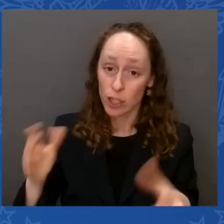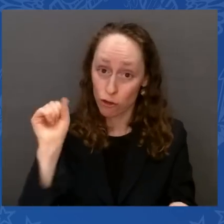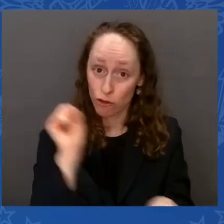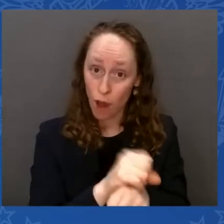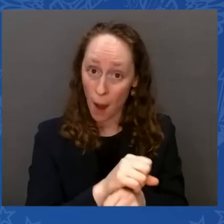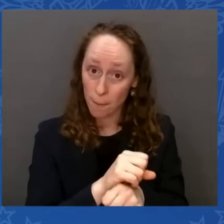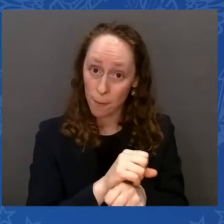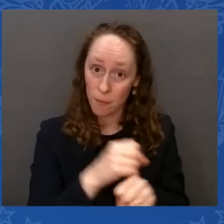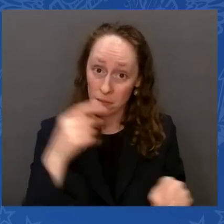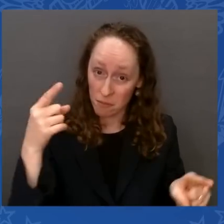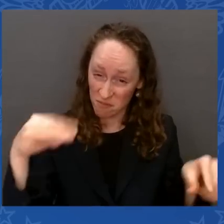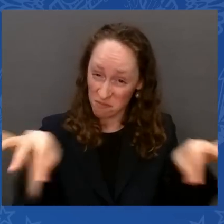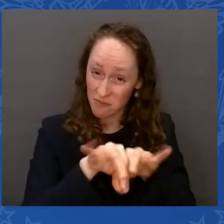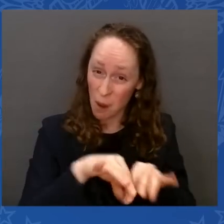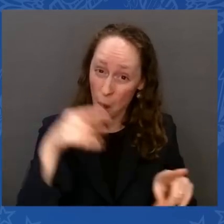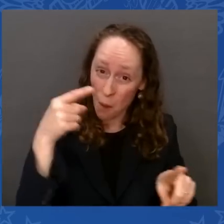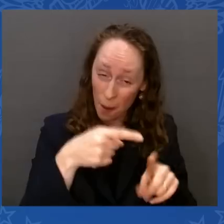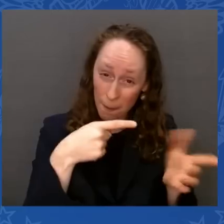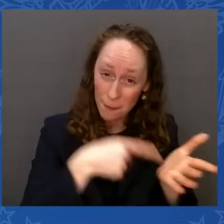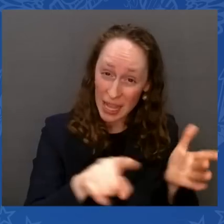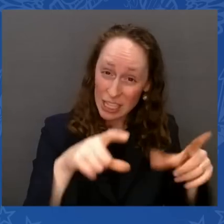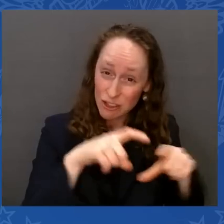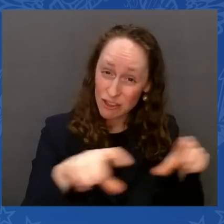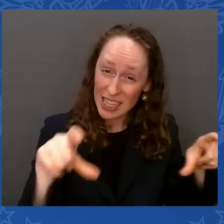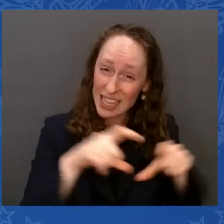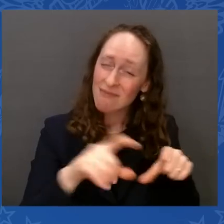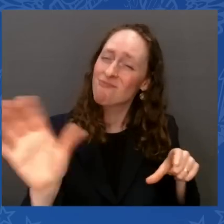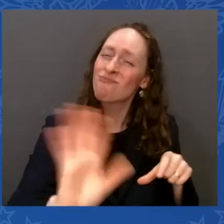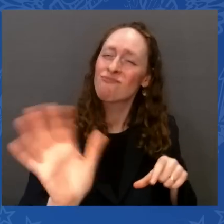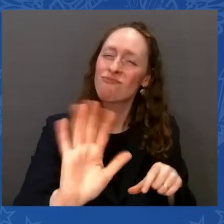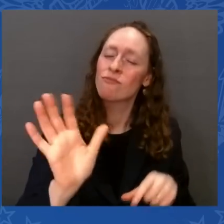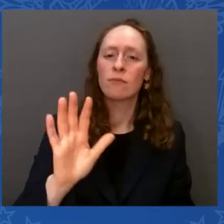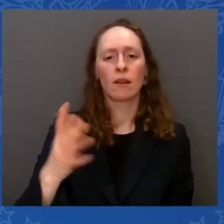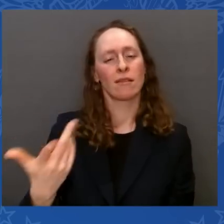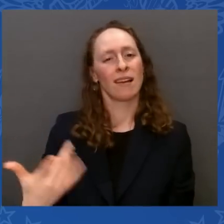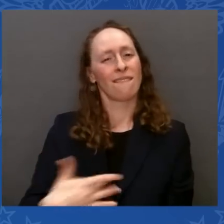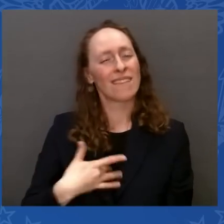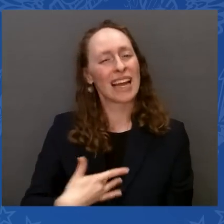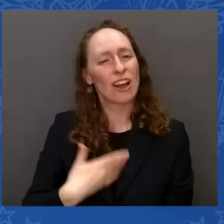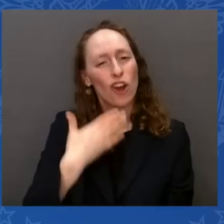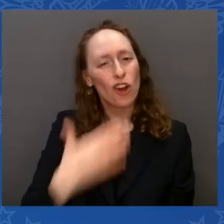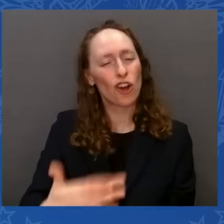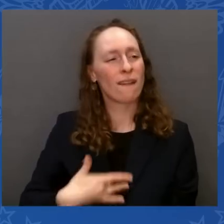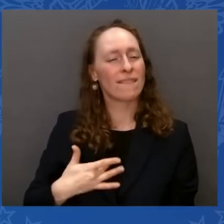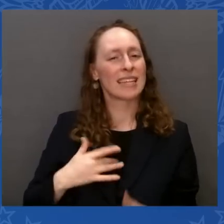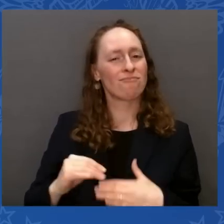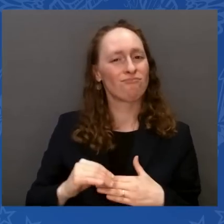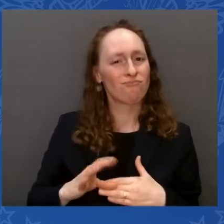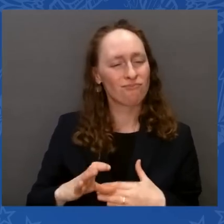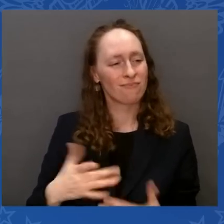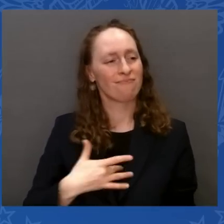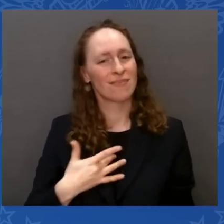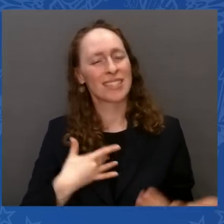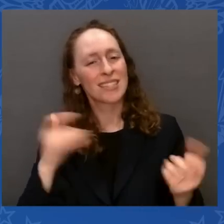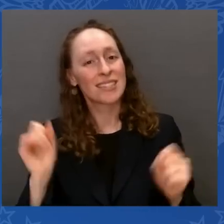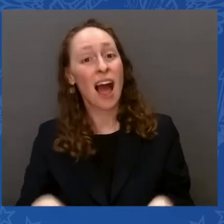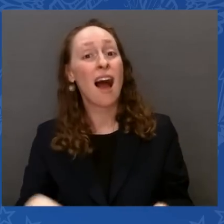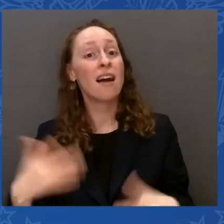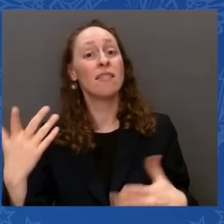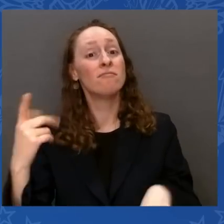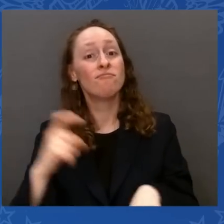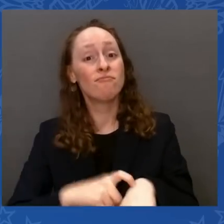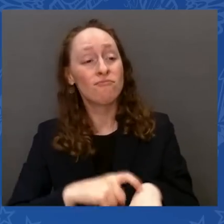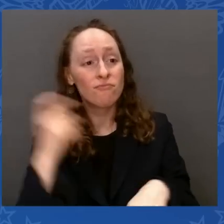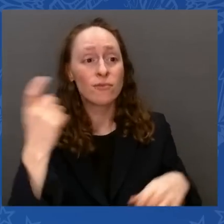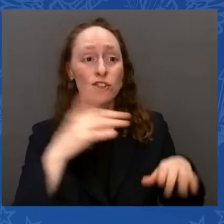your dignity. It's about respect. It's about being able to look your kid in the eye and say, honey, it's going to be okay. I'm not making it that's what he would actually